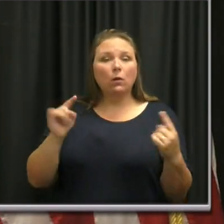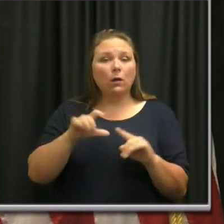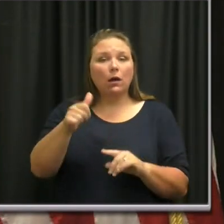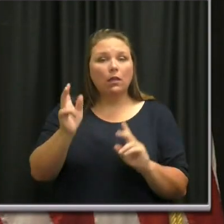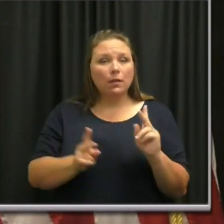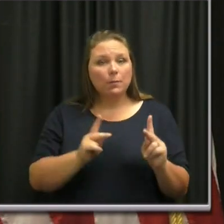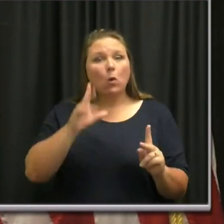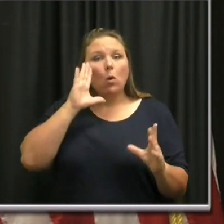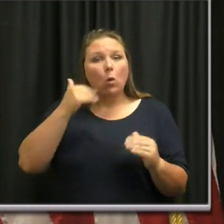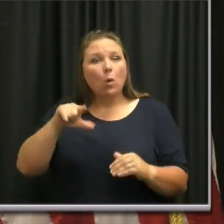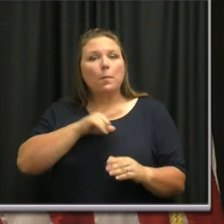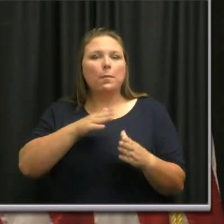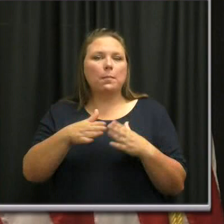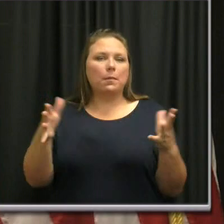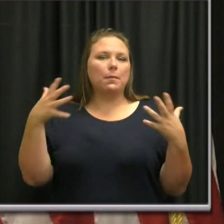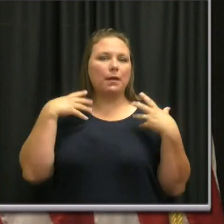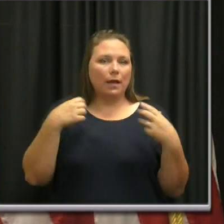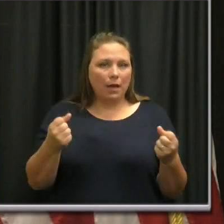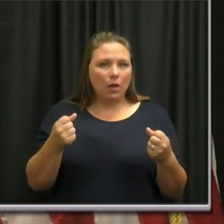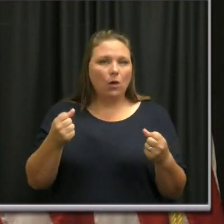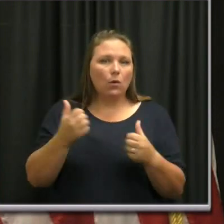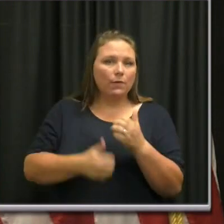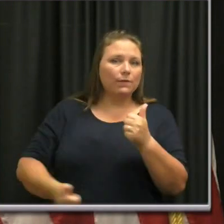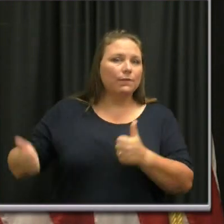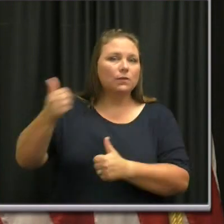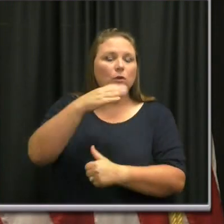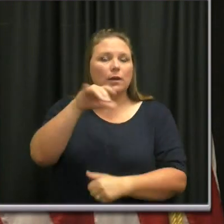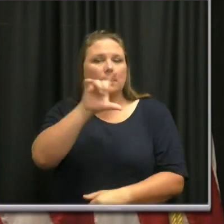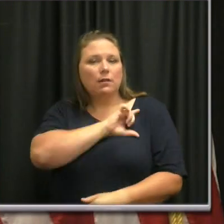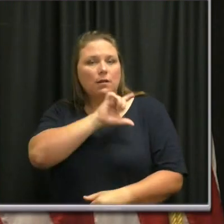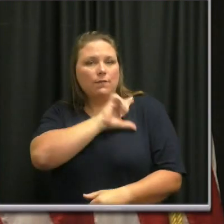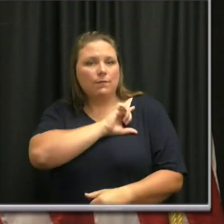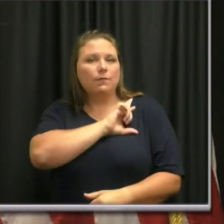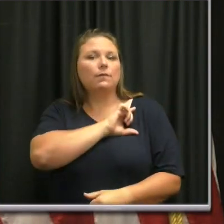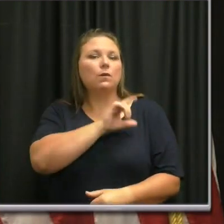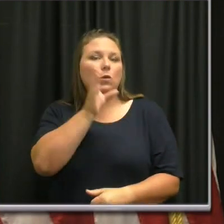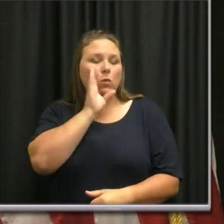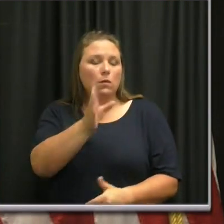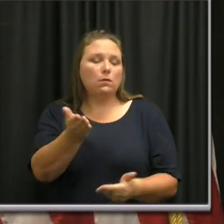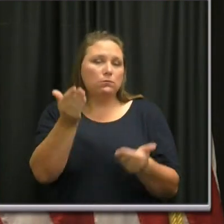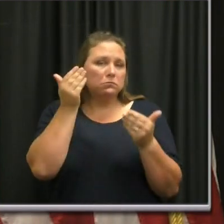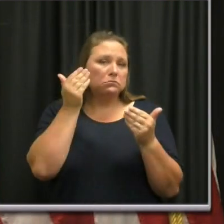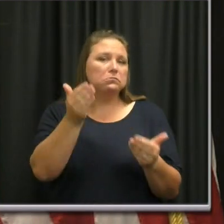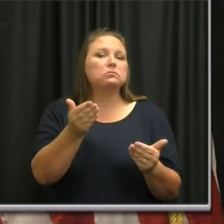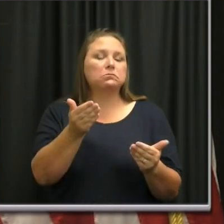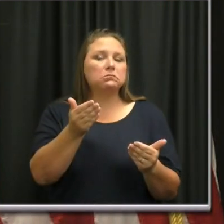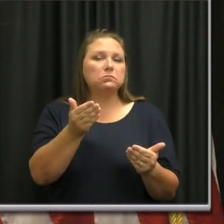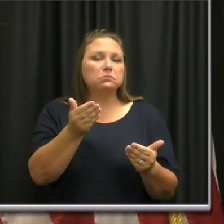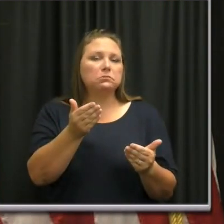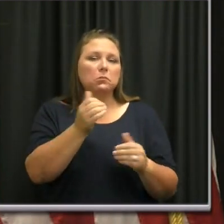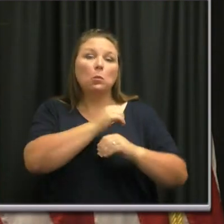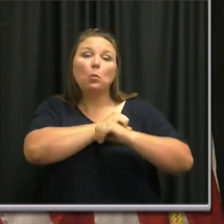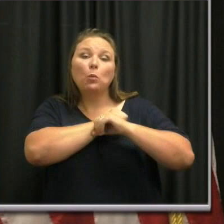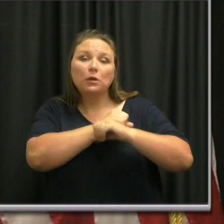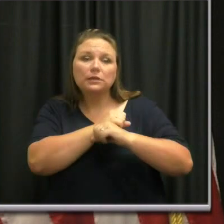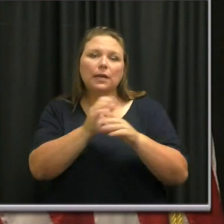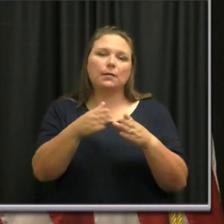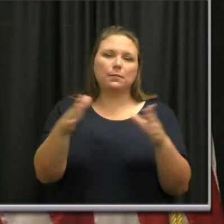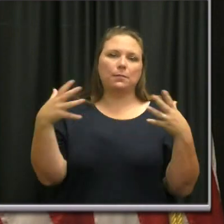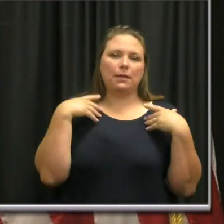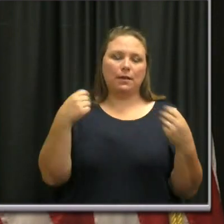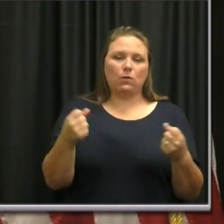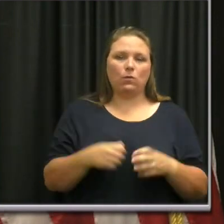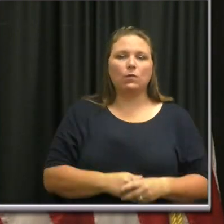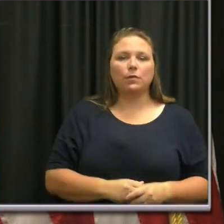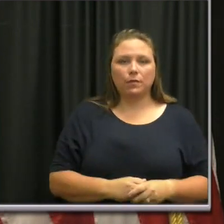then I hope that our public health officials and our law enforcement officers will always protect the public health